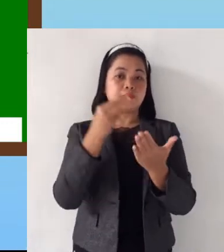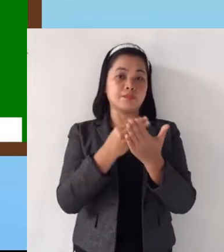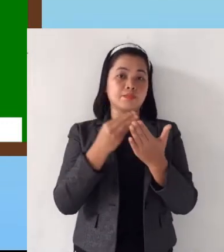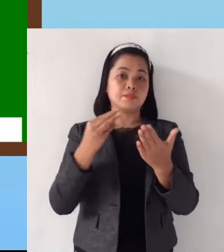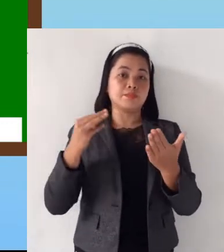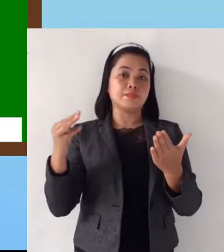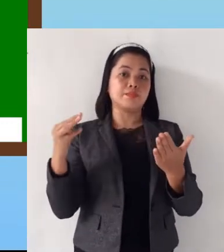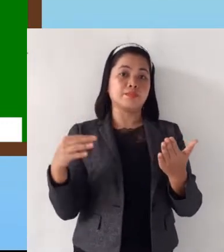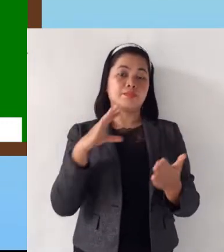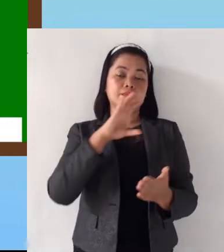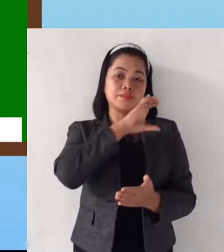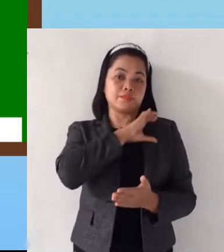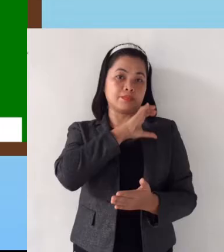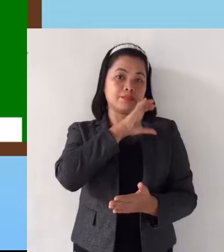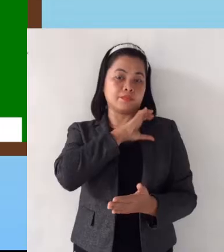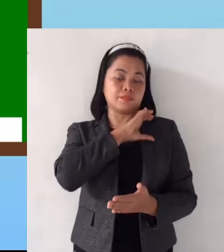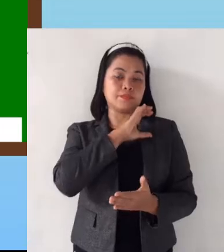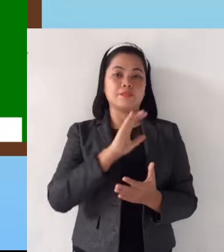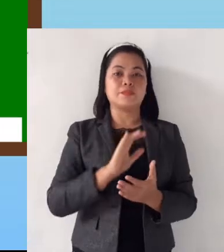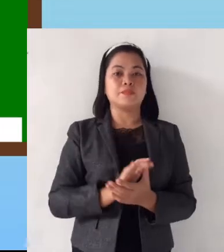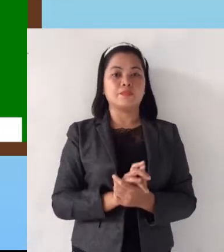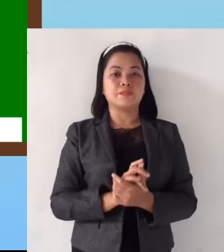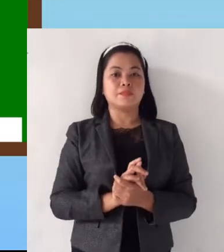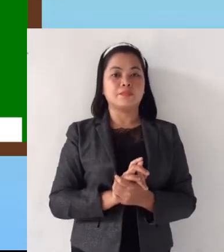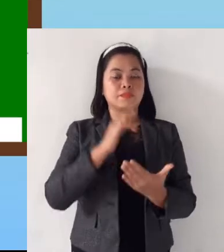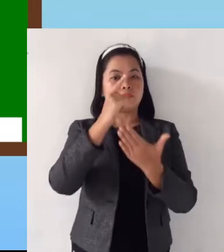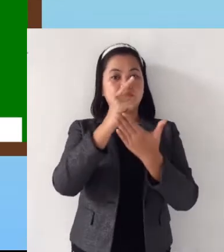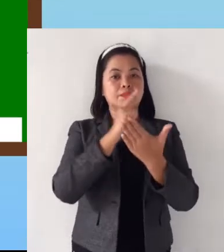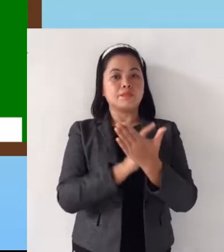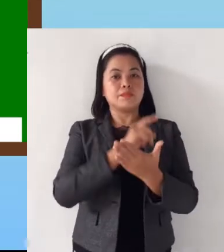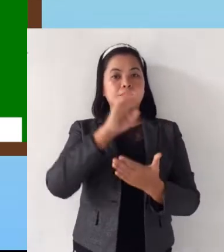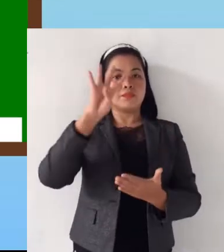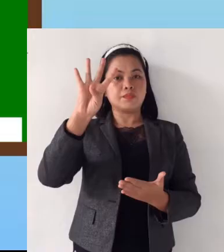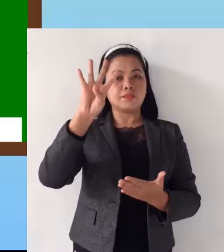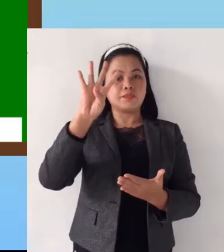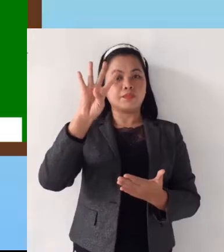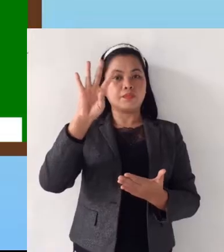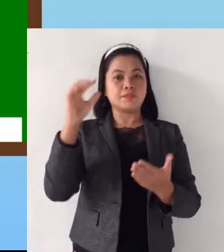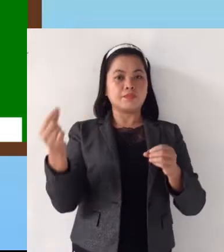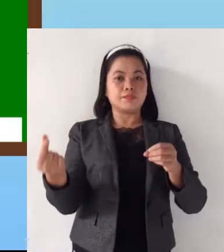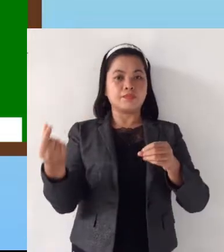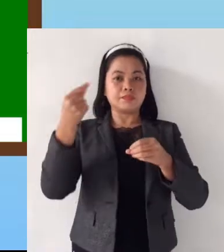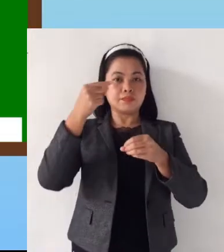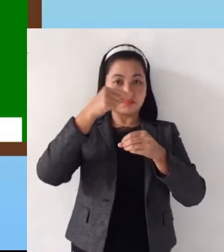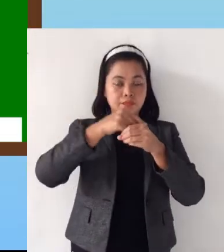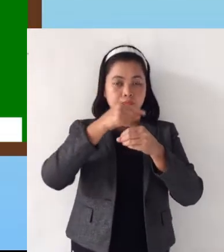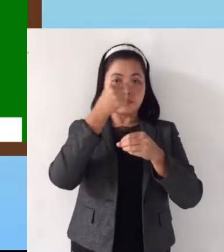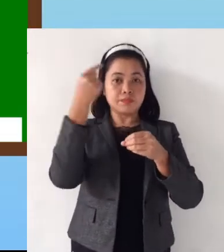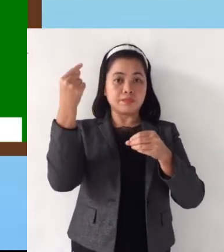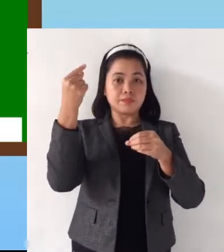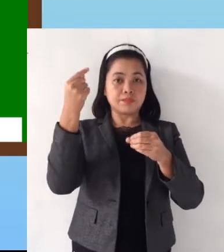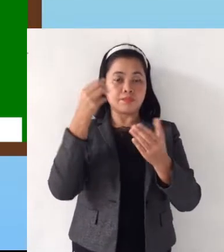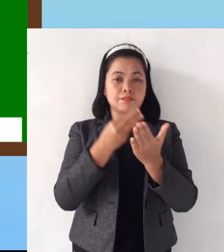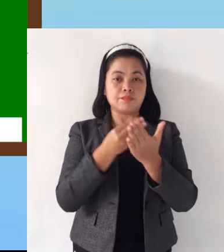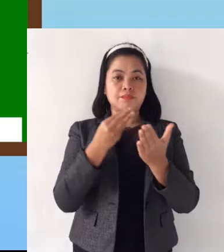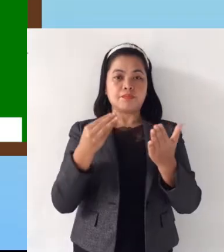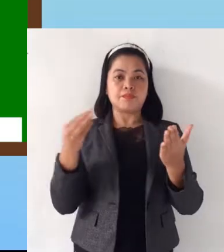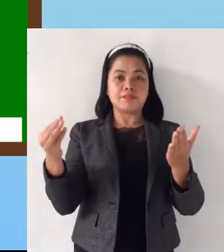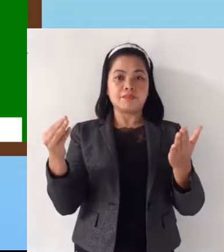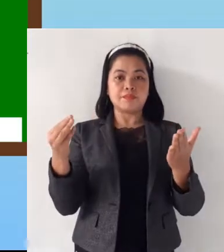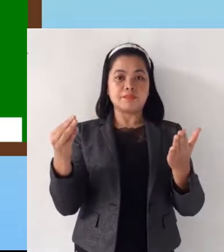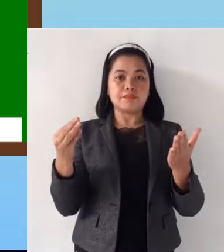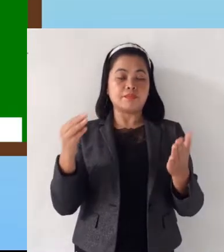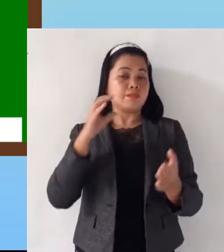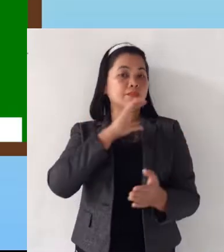and their characteristics. Lesson 4, gaseous objects or materials and their